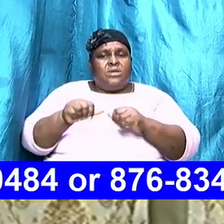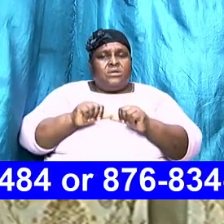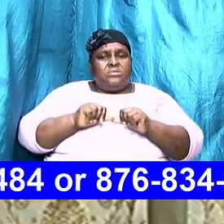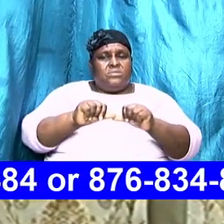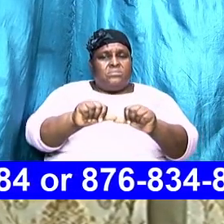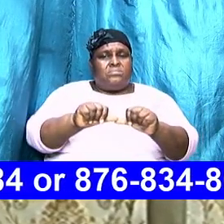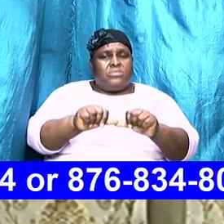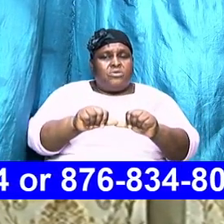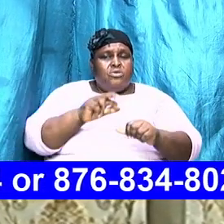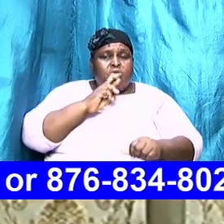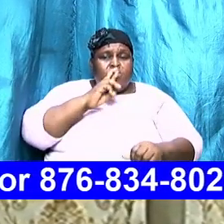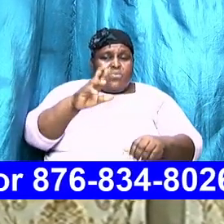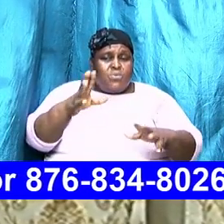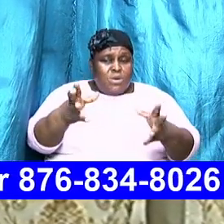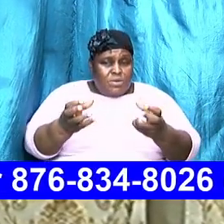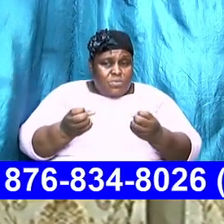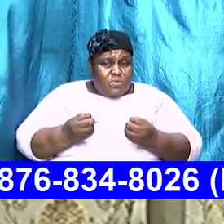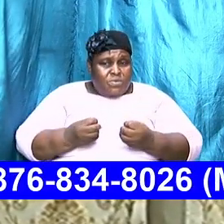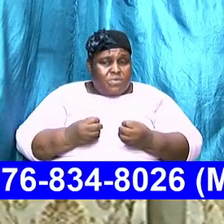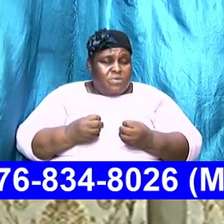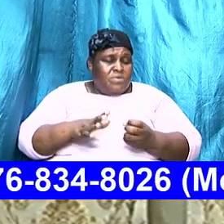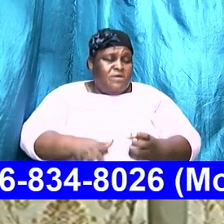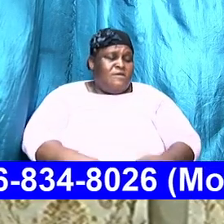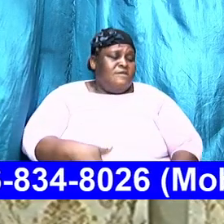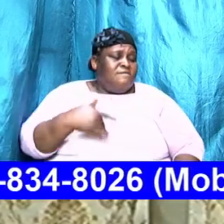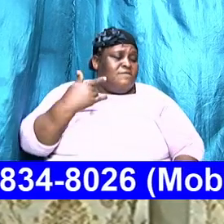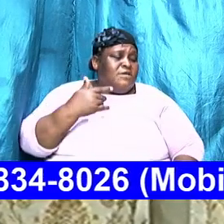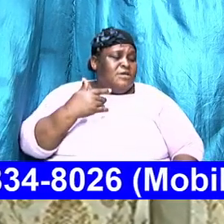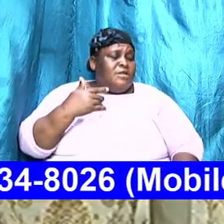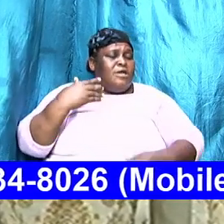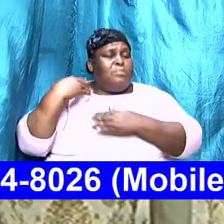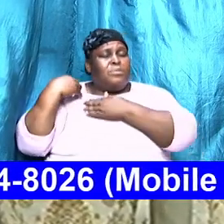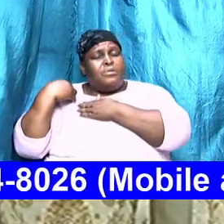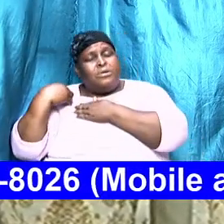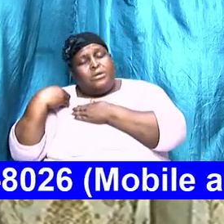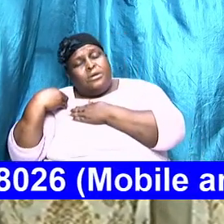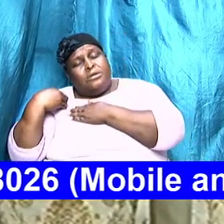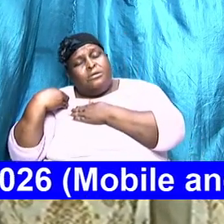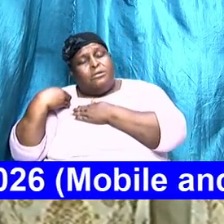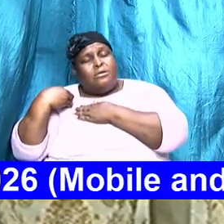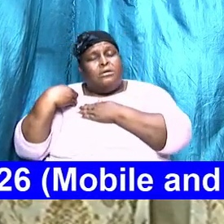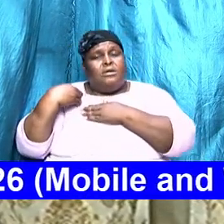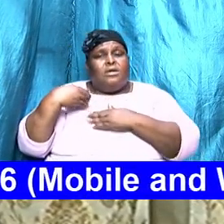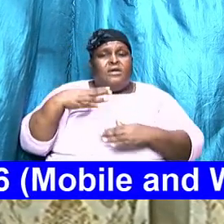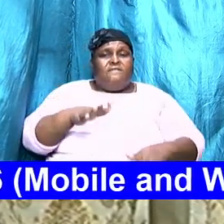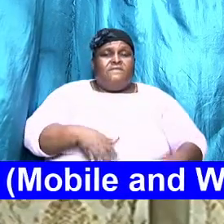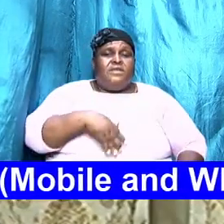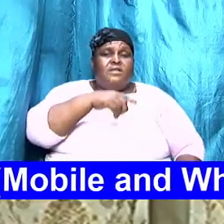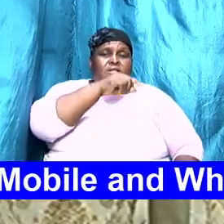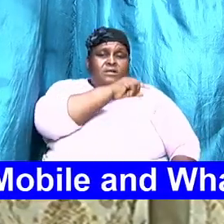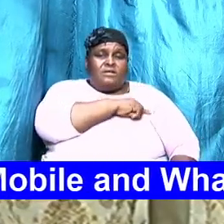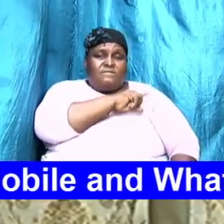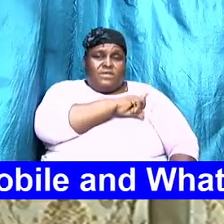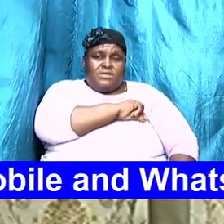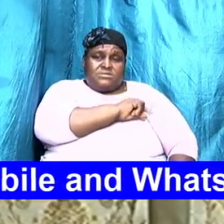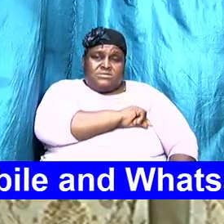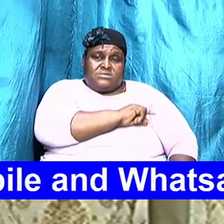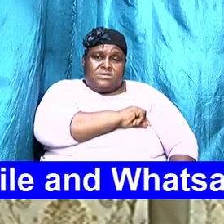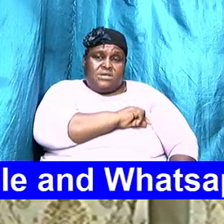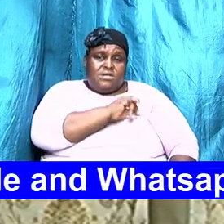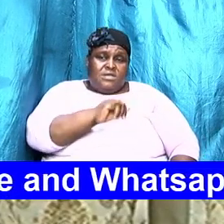really feel a burden and feel convicted and convinced that men